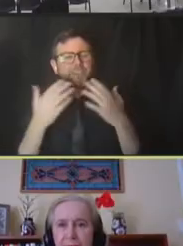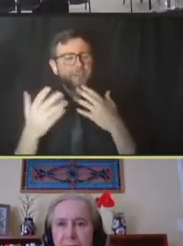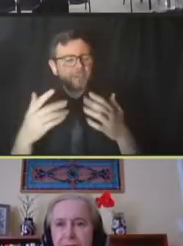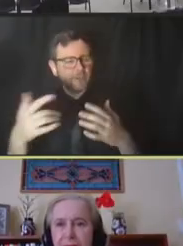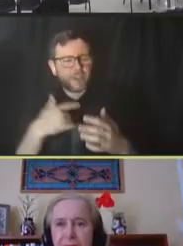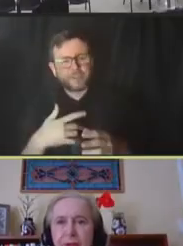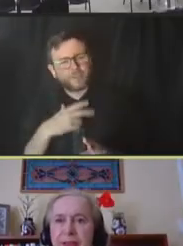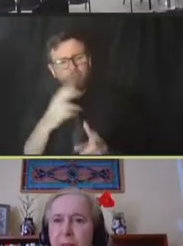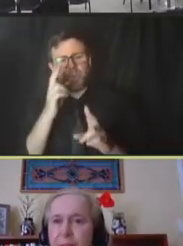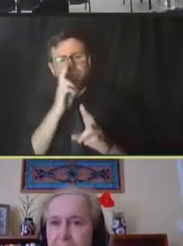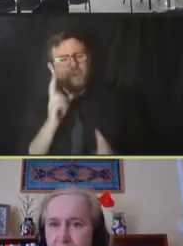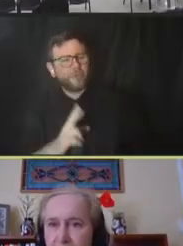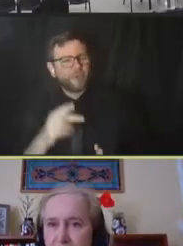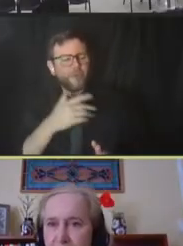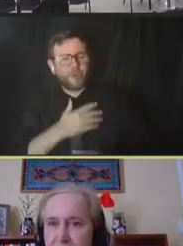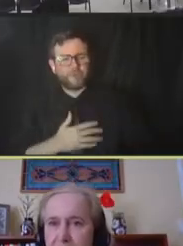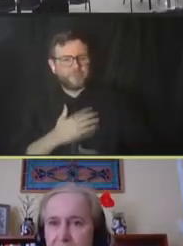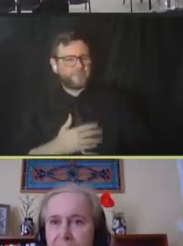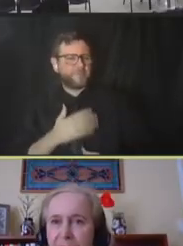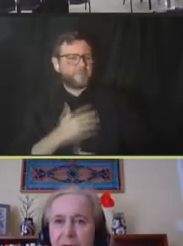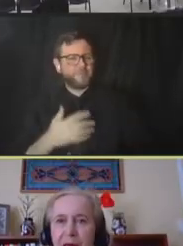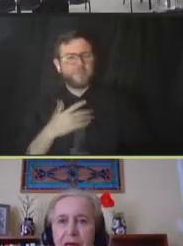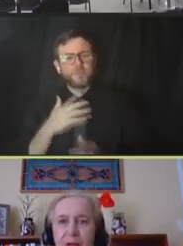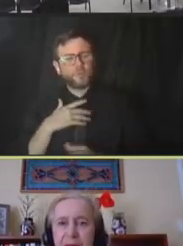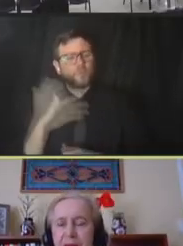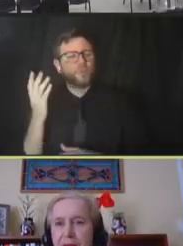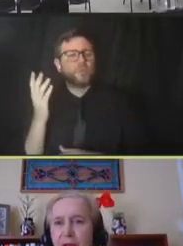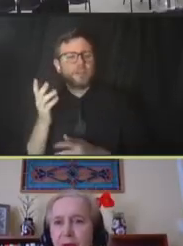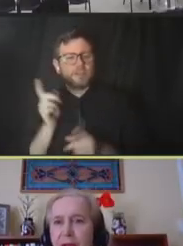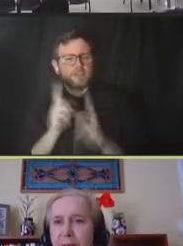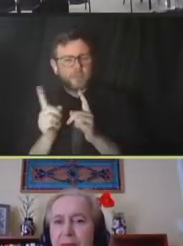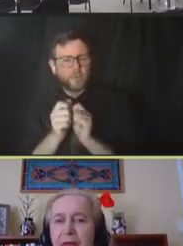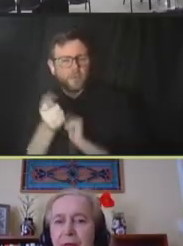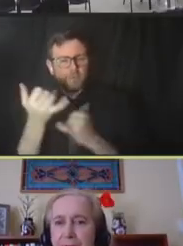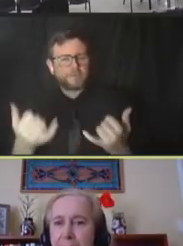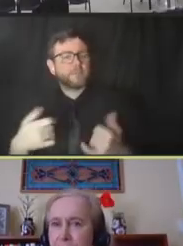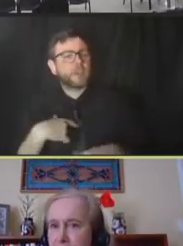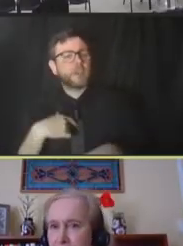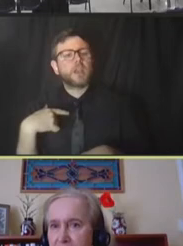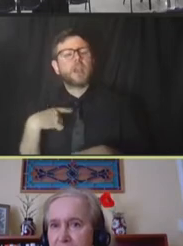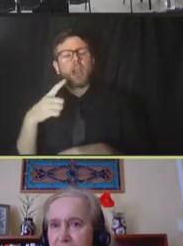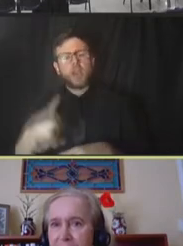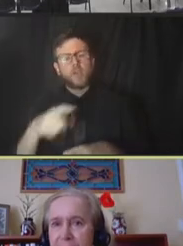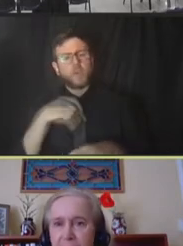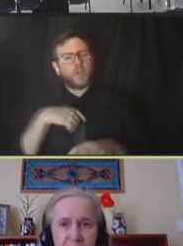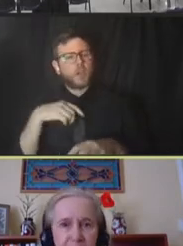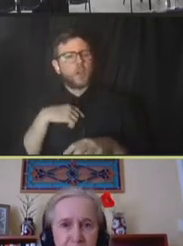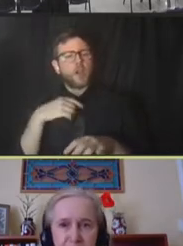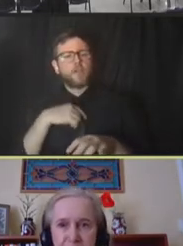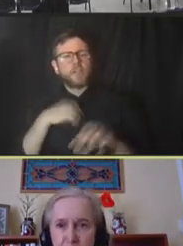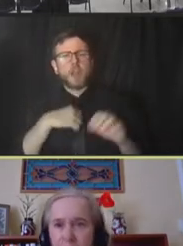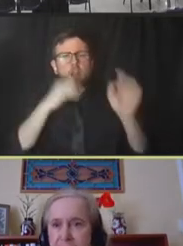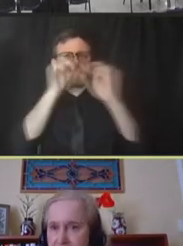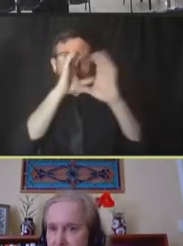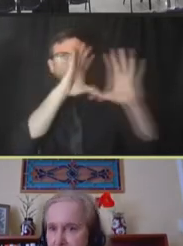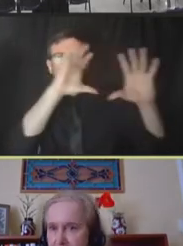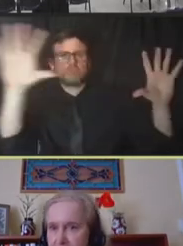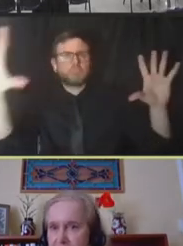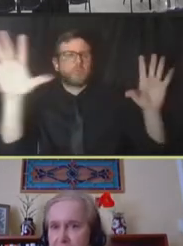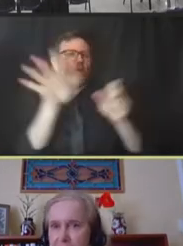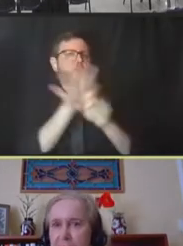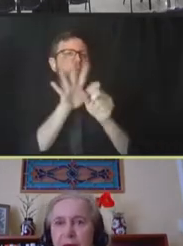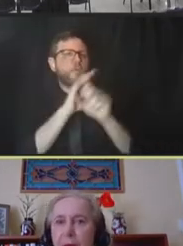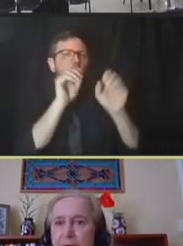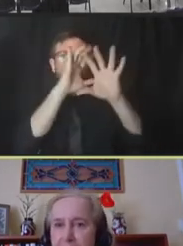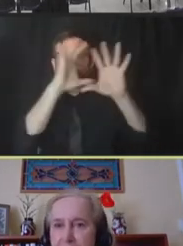honor and pleasure to be speaking with you today. I'll be taking you on a panoramic journey of the kind of research that we've been involved